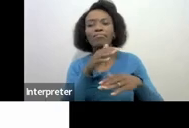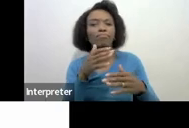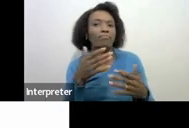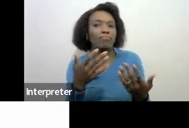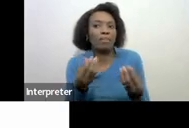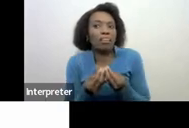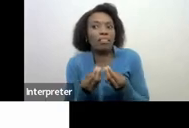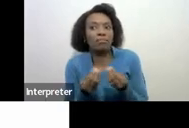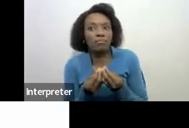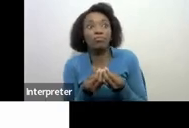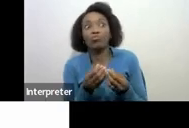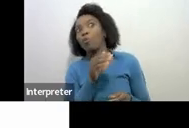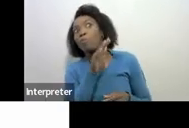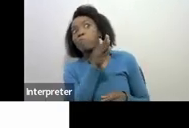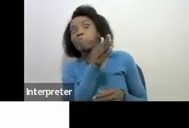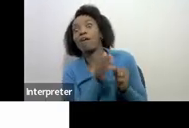assets offshores